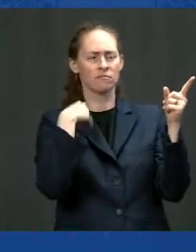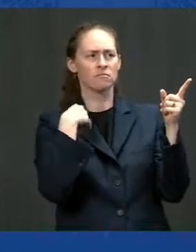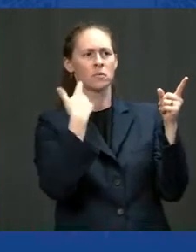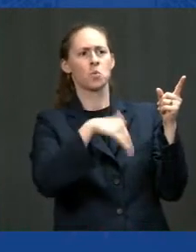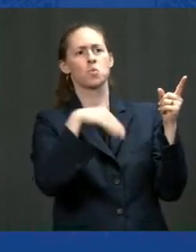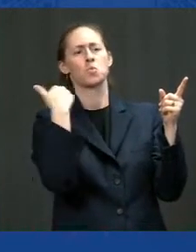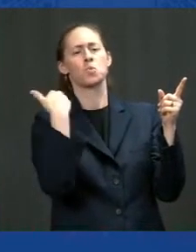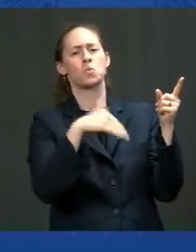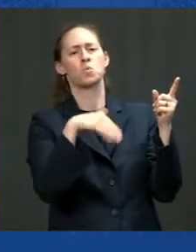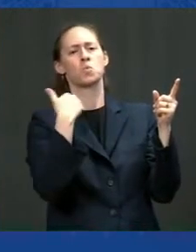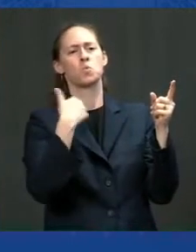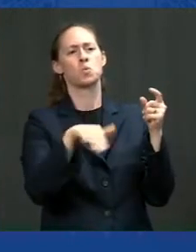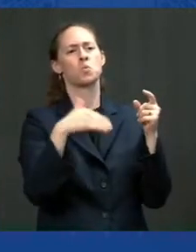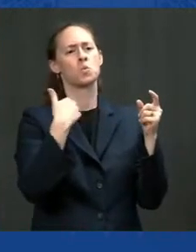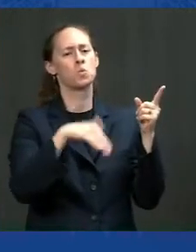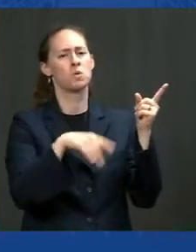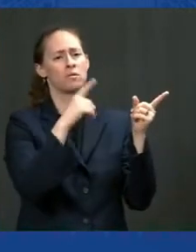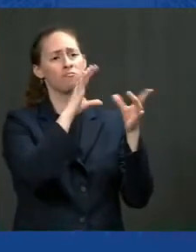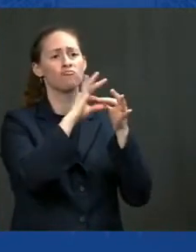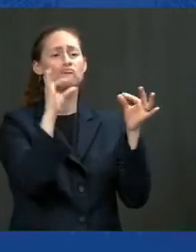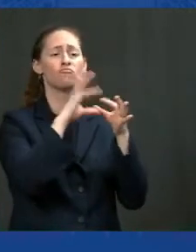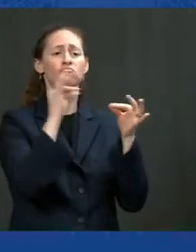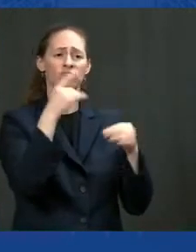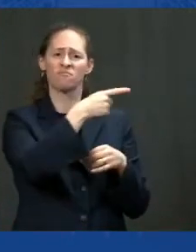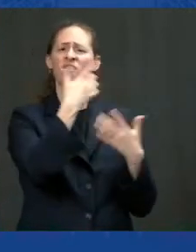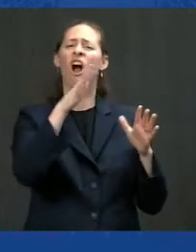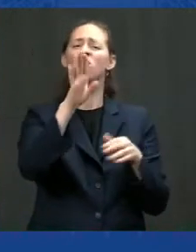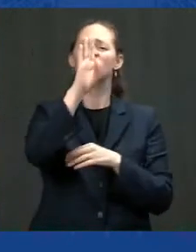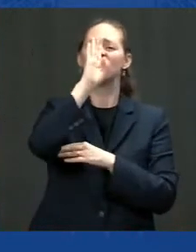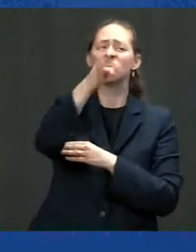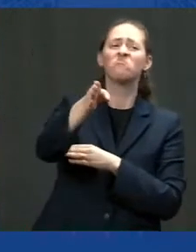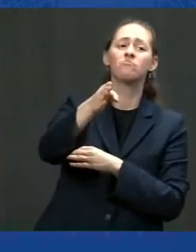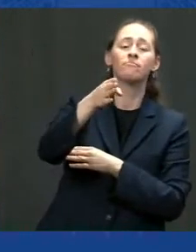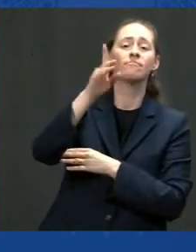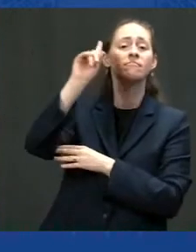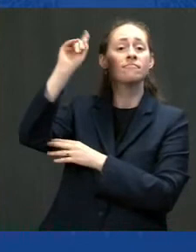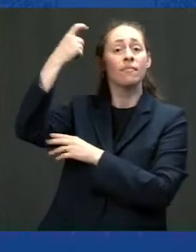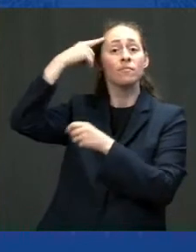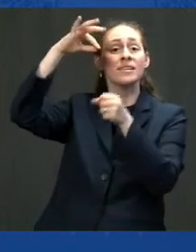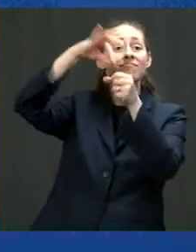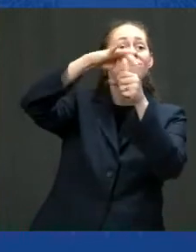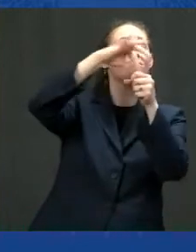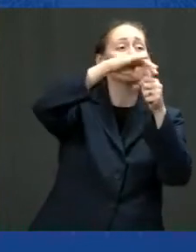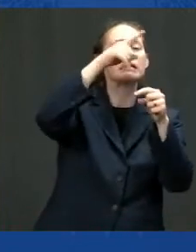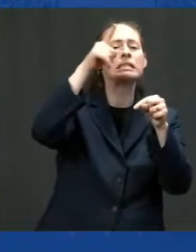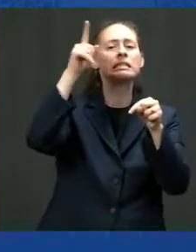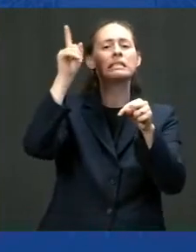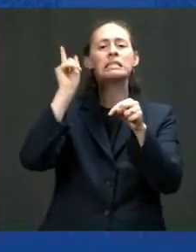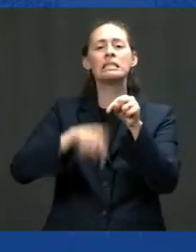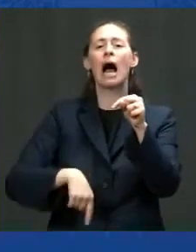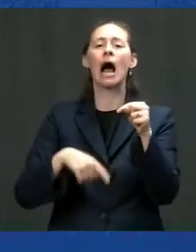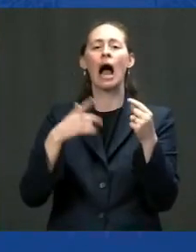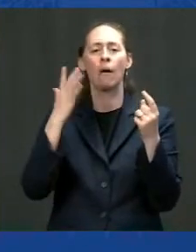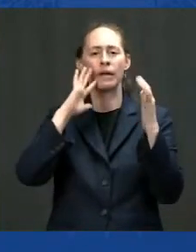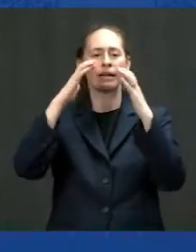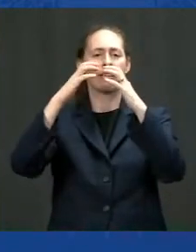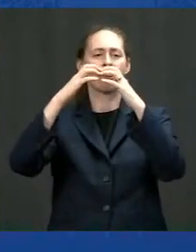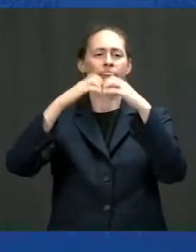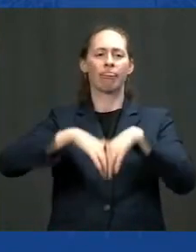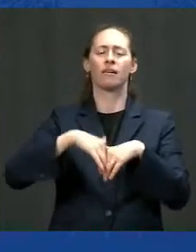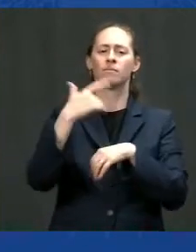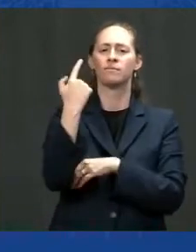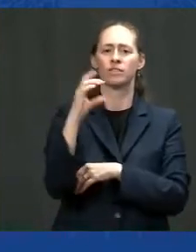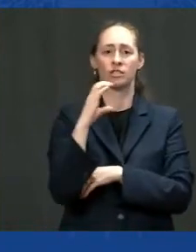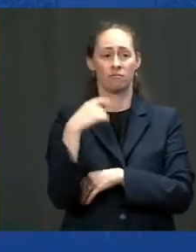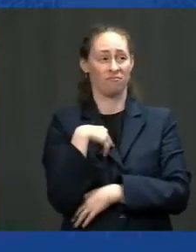really clear. He doesn't think democracies can compete in the 21st century. And I spent over 25